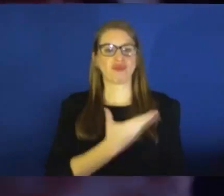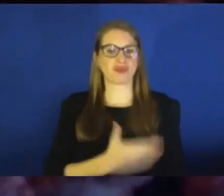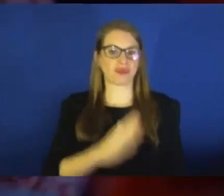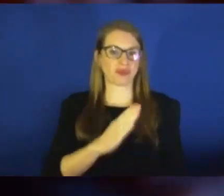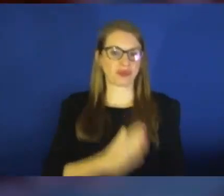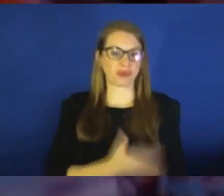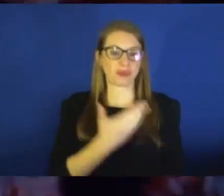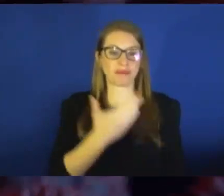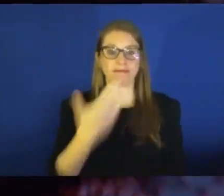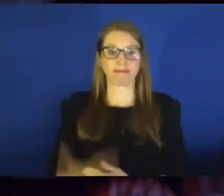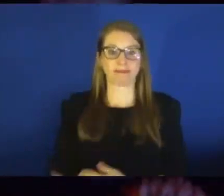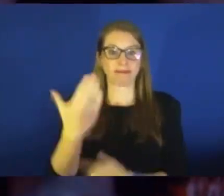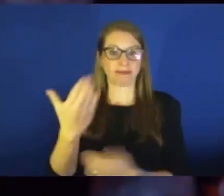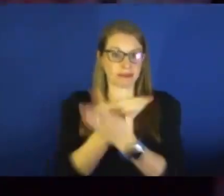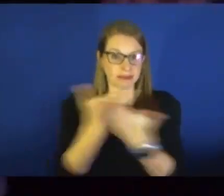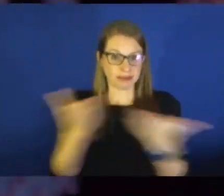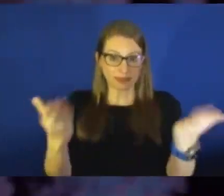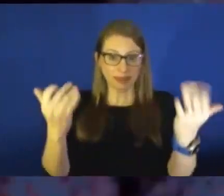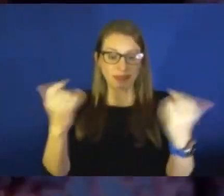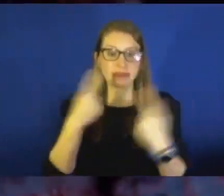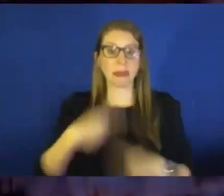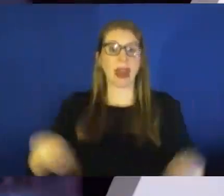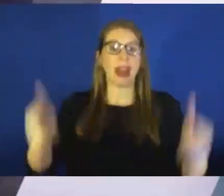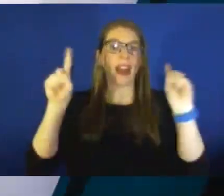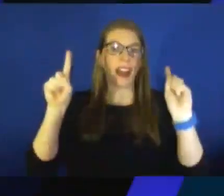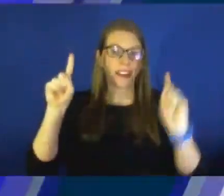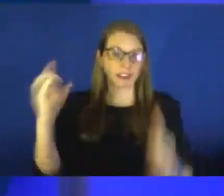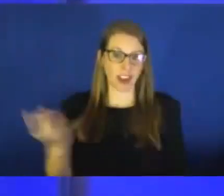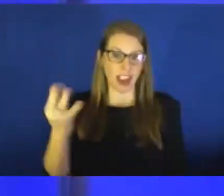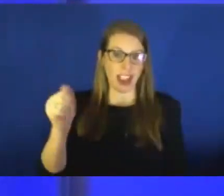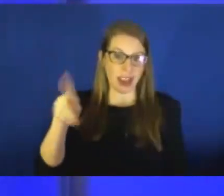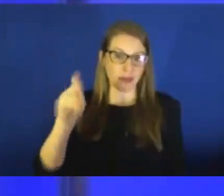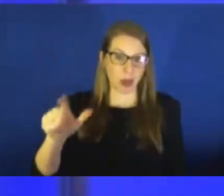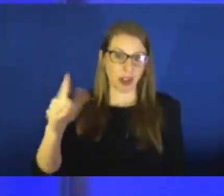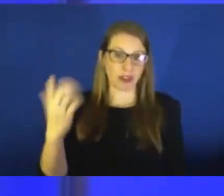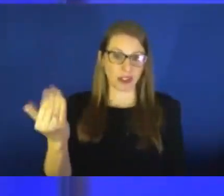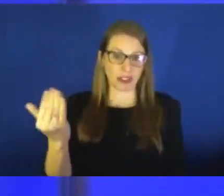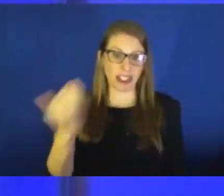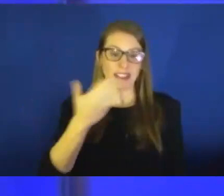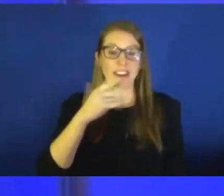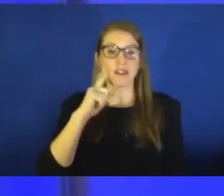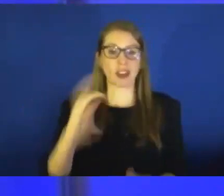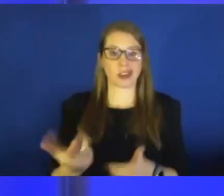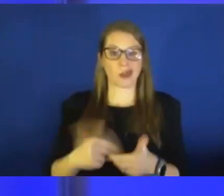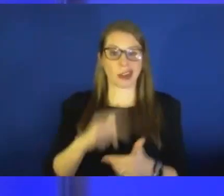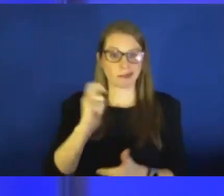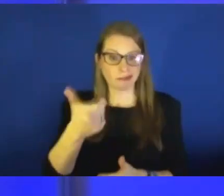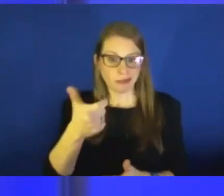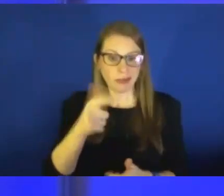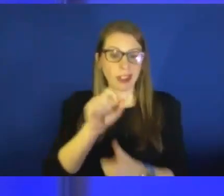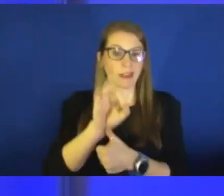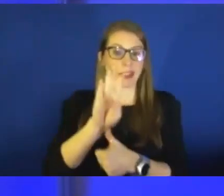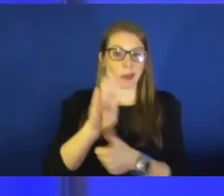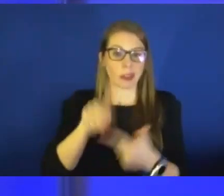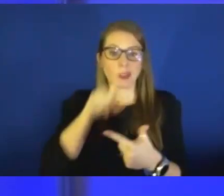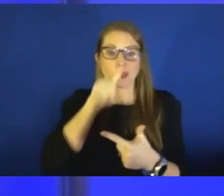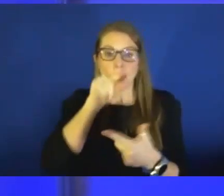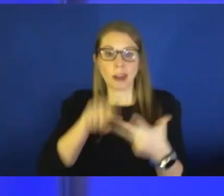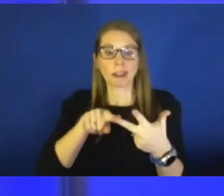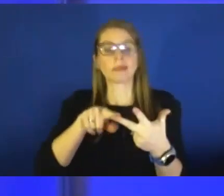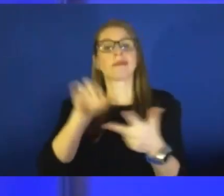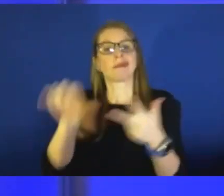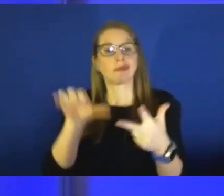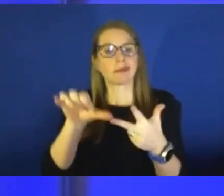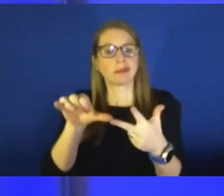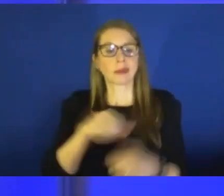Good morning, everyone. It is finally Friday. It's April 15th. Thank you so much for joining us here on Facebook, on YouTube and on Twitter. Last minute to